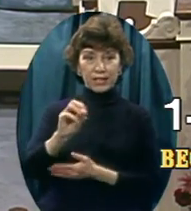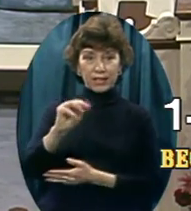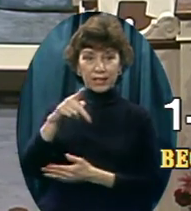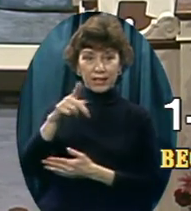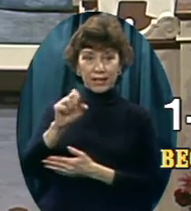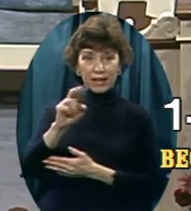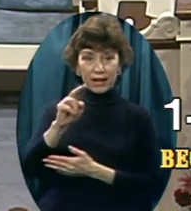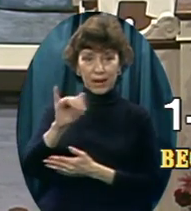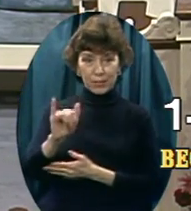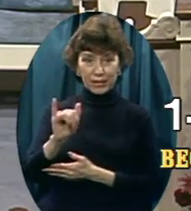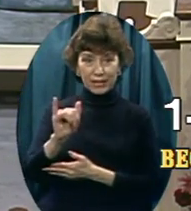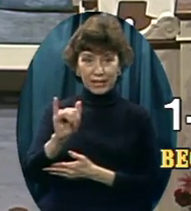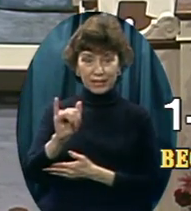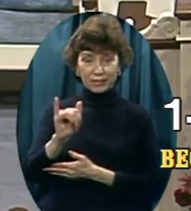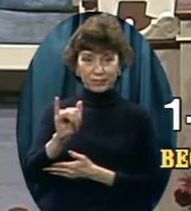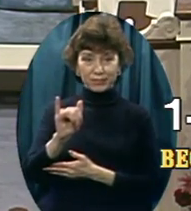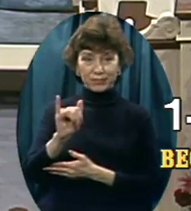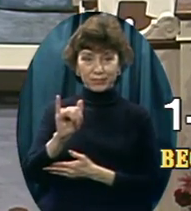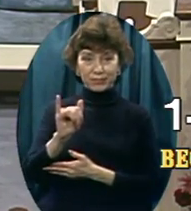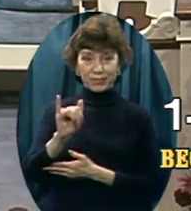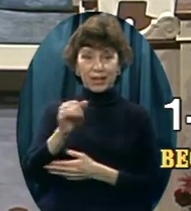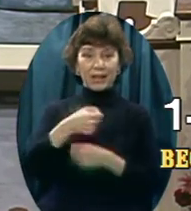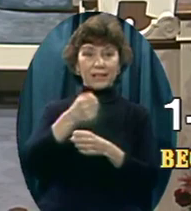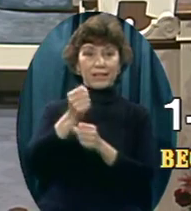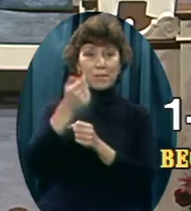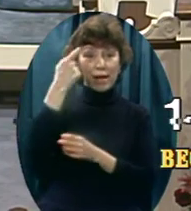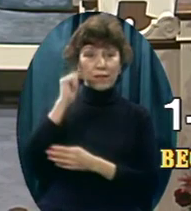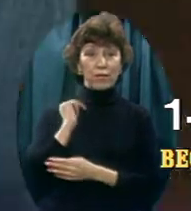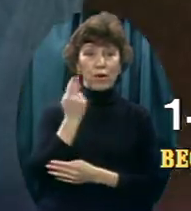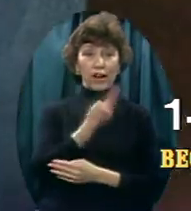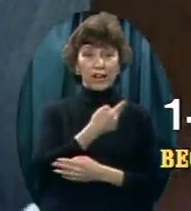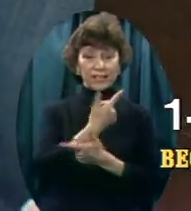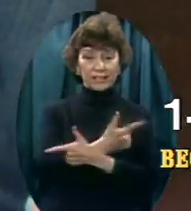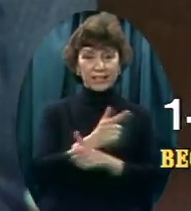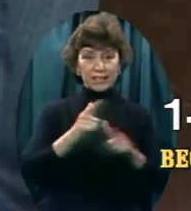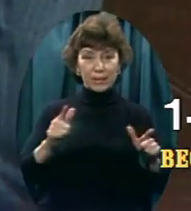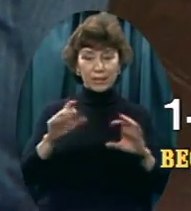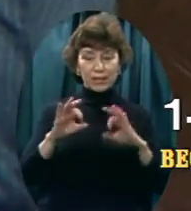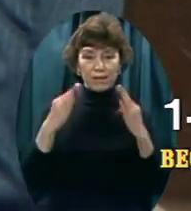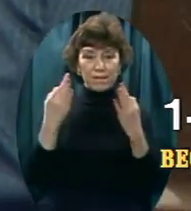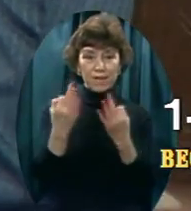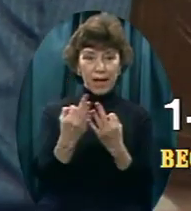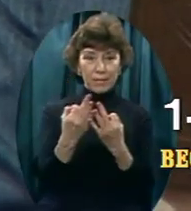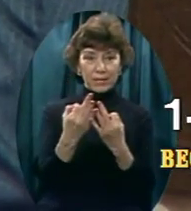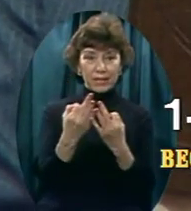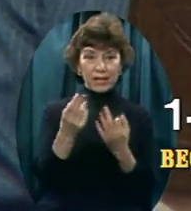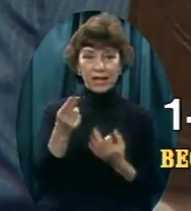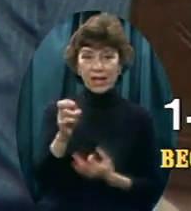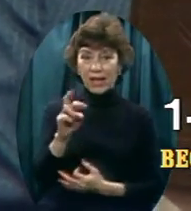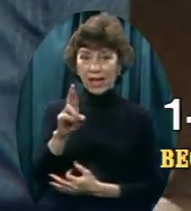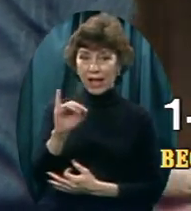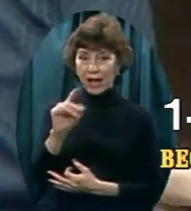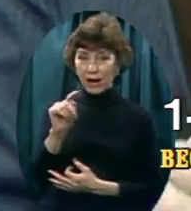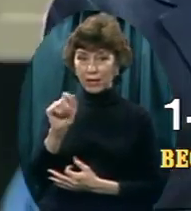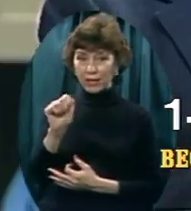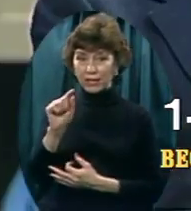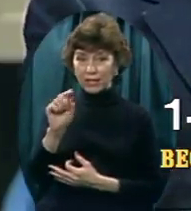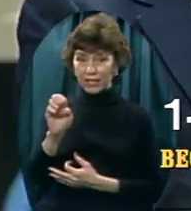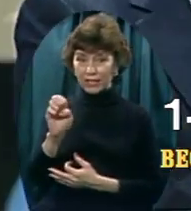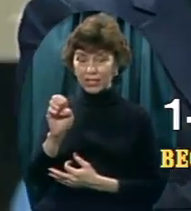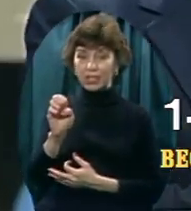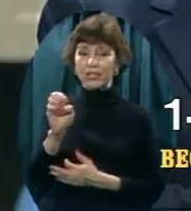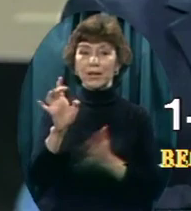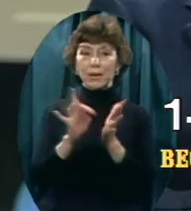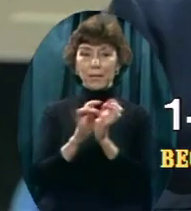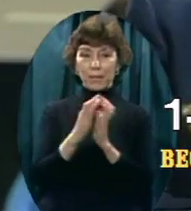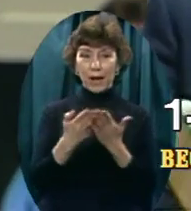Liberty Family Bible. This is it. It's really the Liberty Family Heritage Bible. And it's different